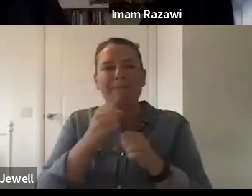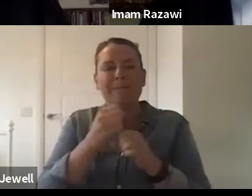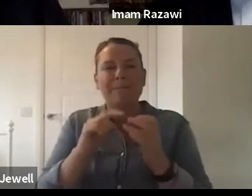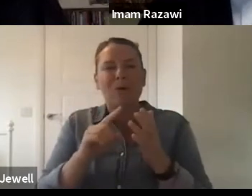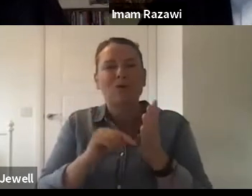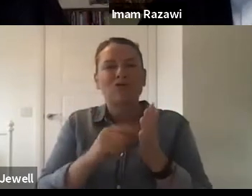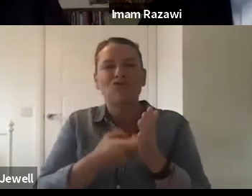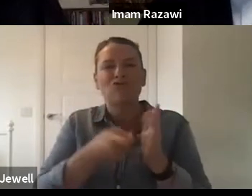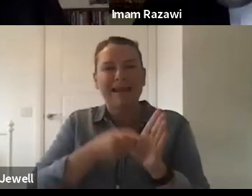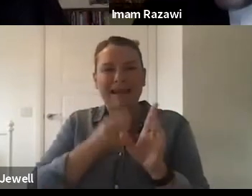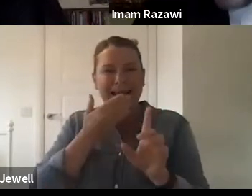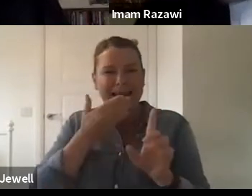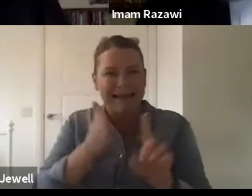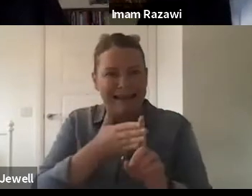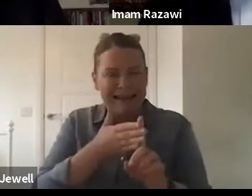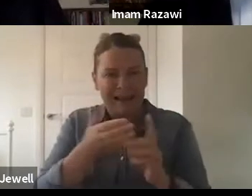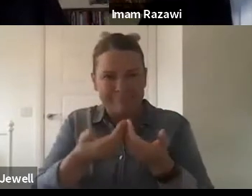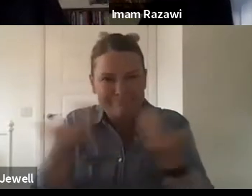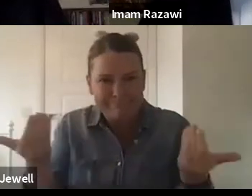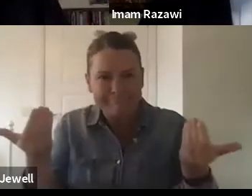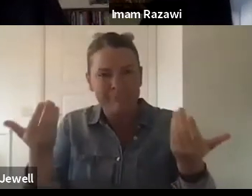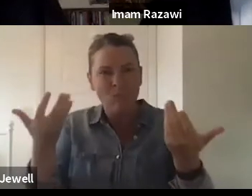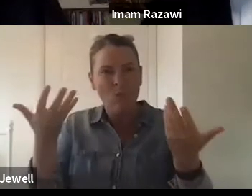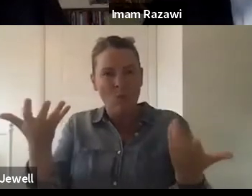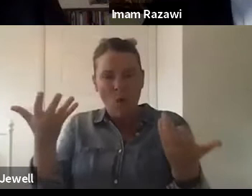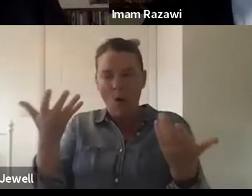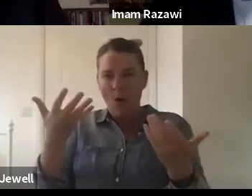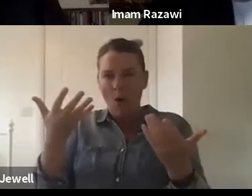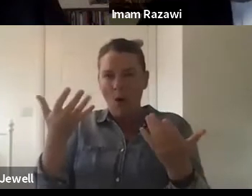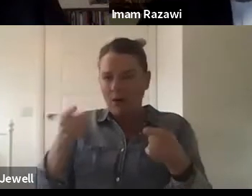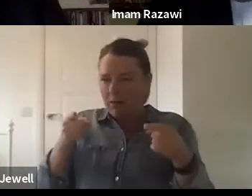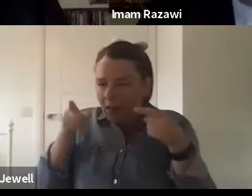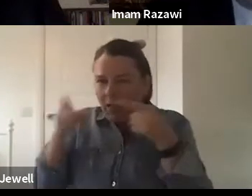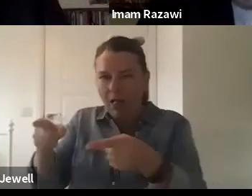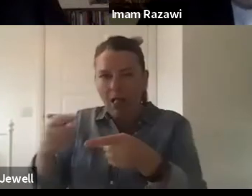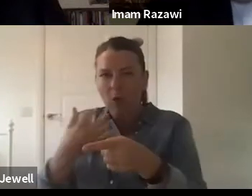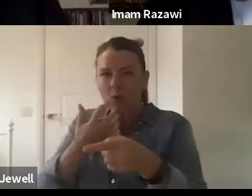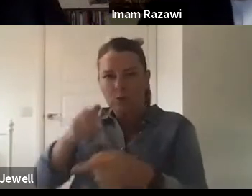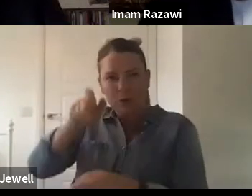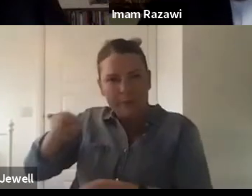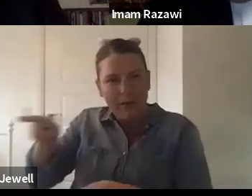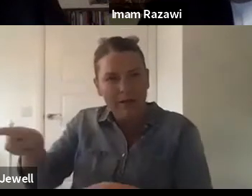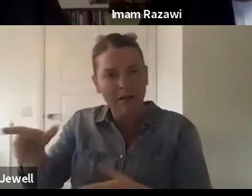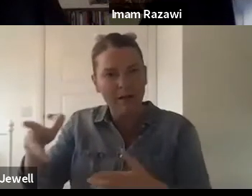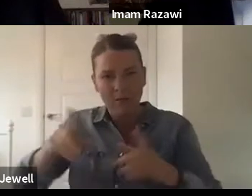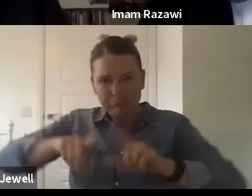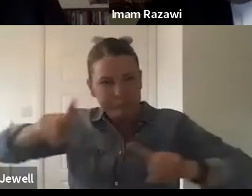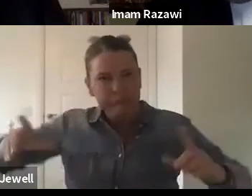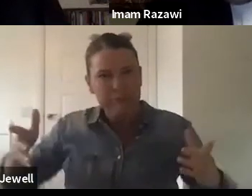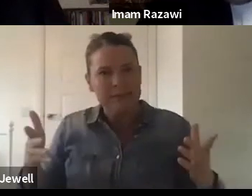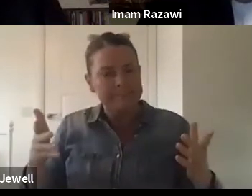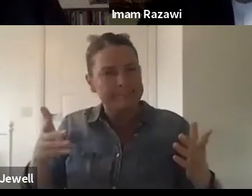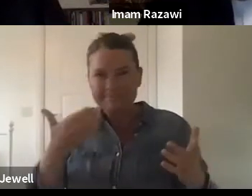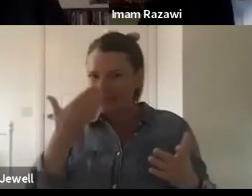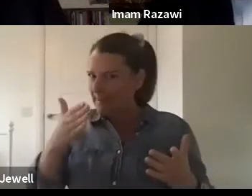the first thing that universities can do is work to bring communities together, which we've already heard that they're doing, for